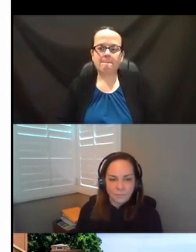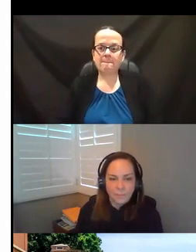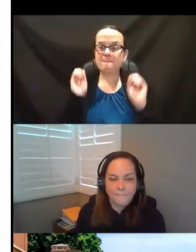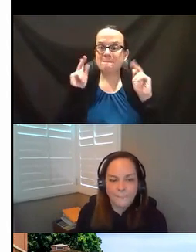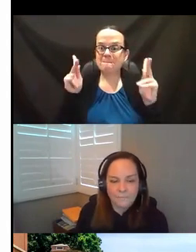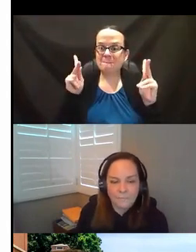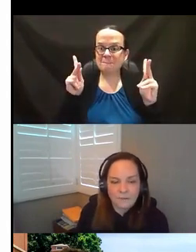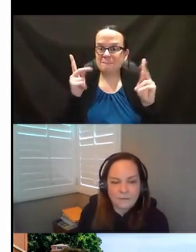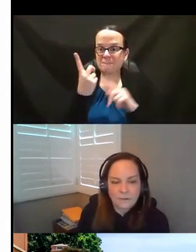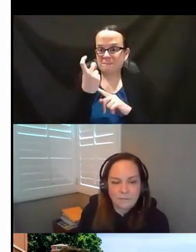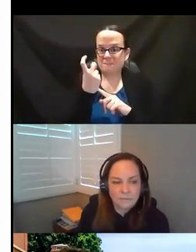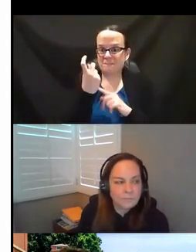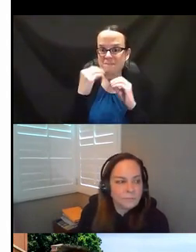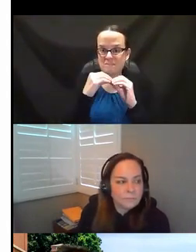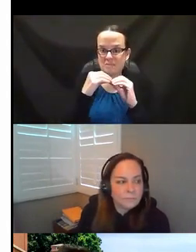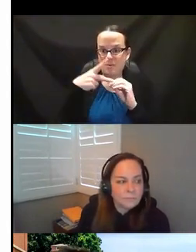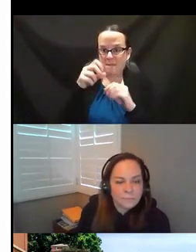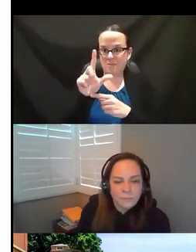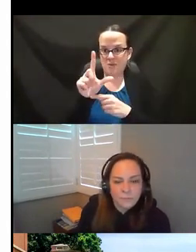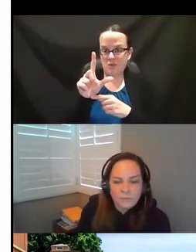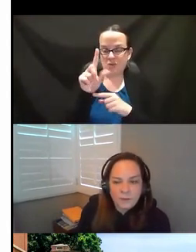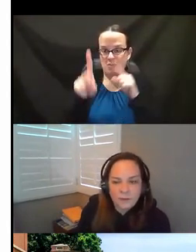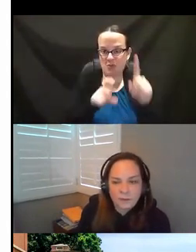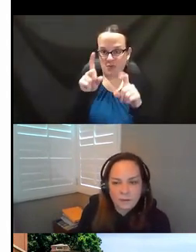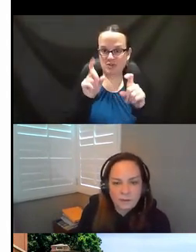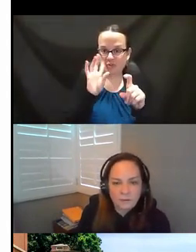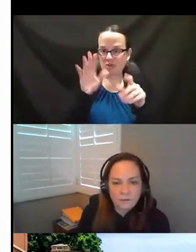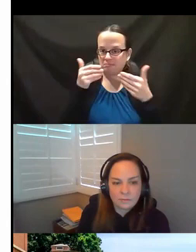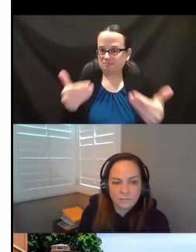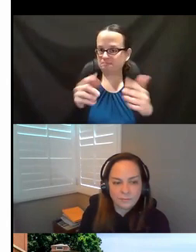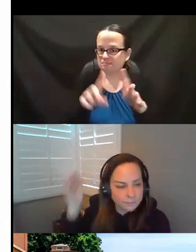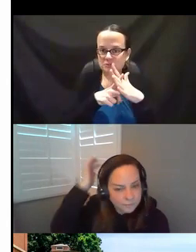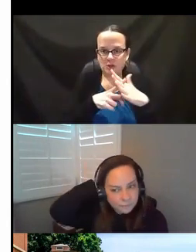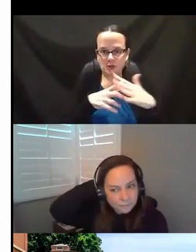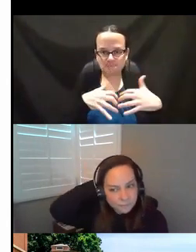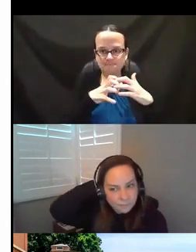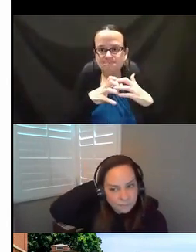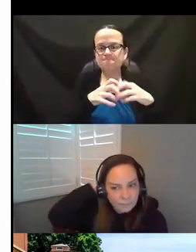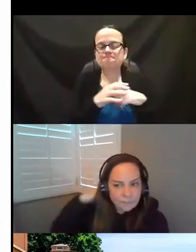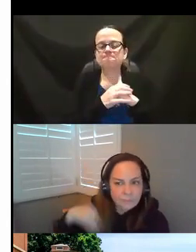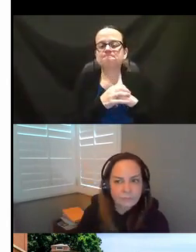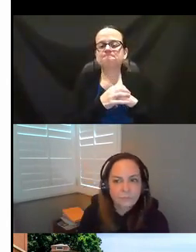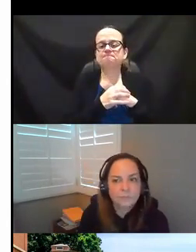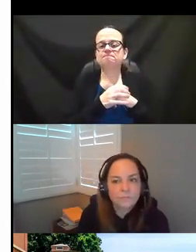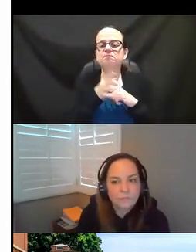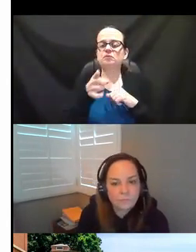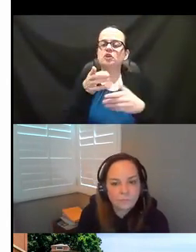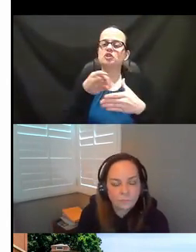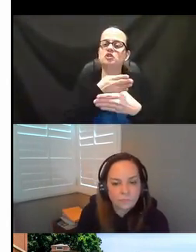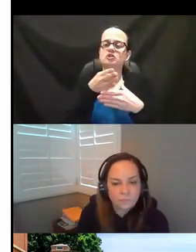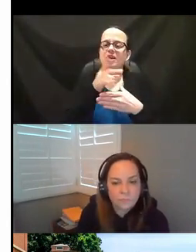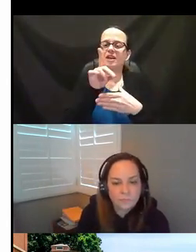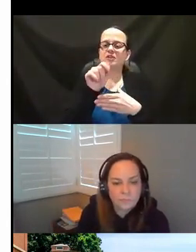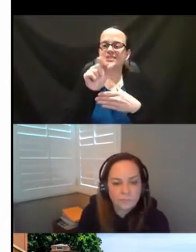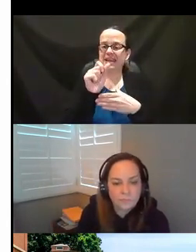All righty. So we have one last poll question, and we're going to go ahead and launch the poll. And this question is, do you share